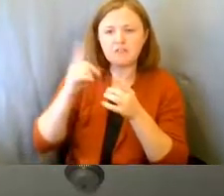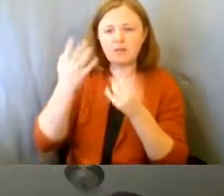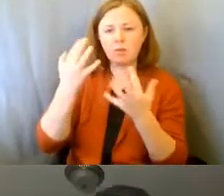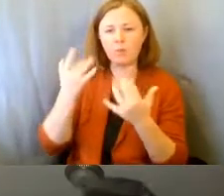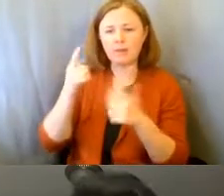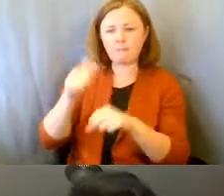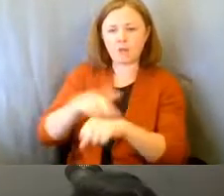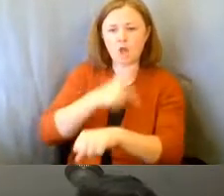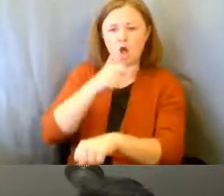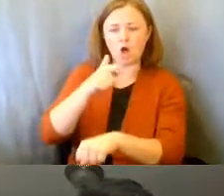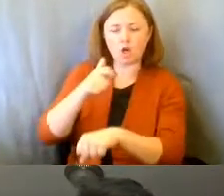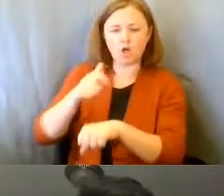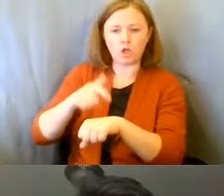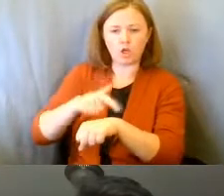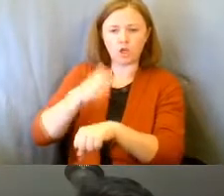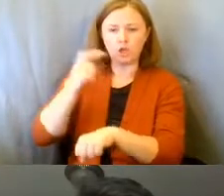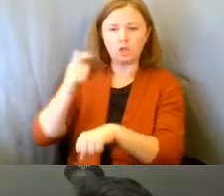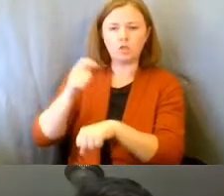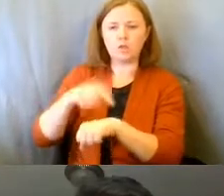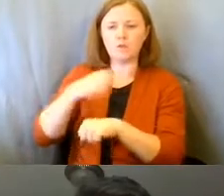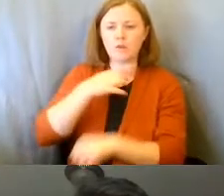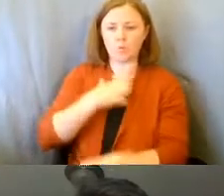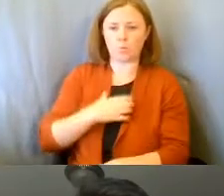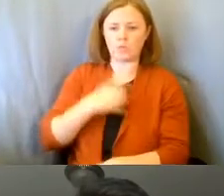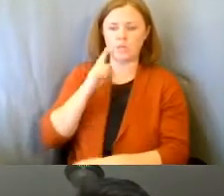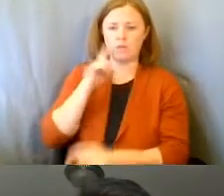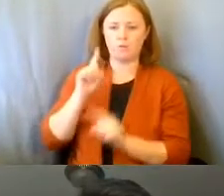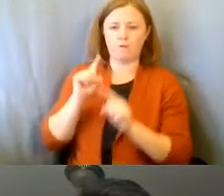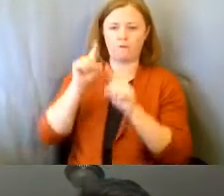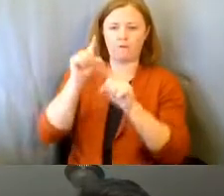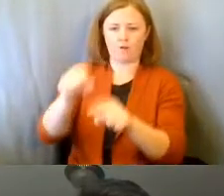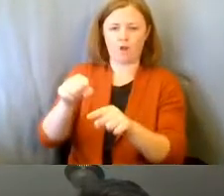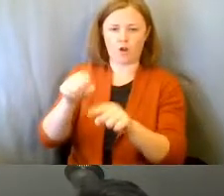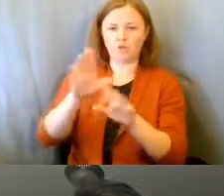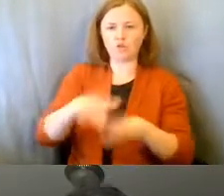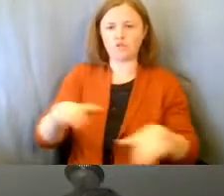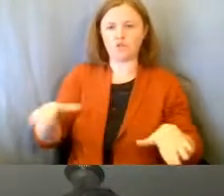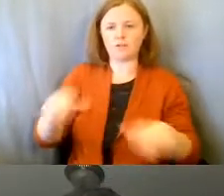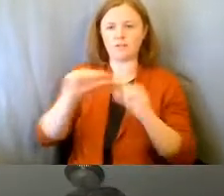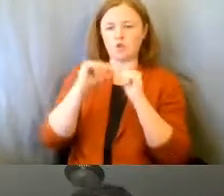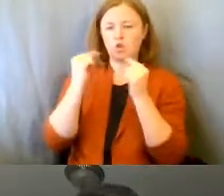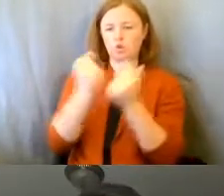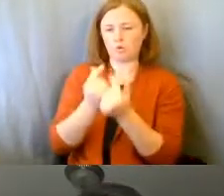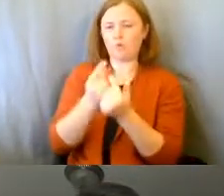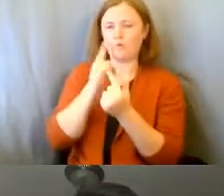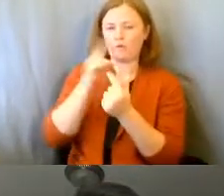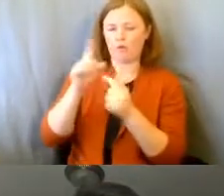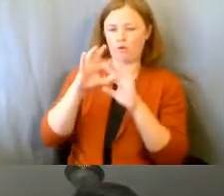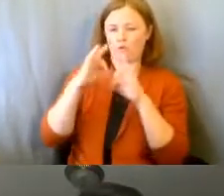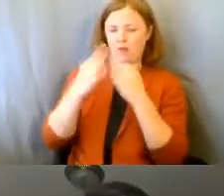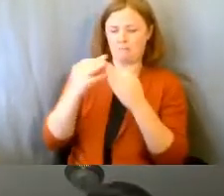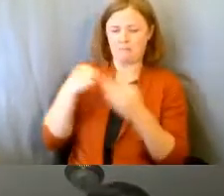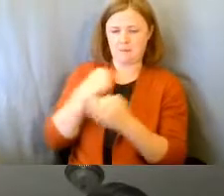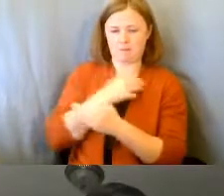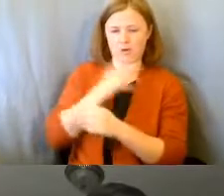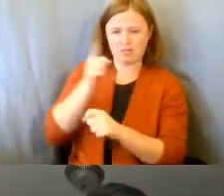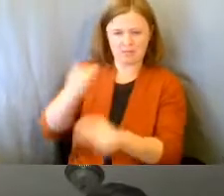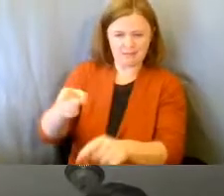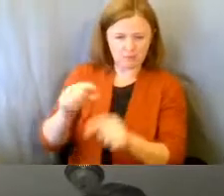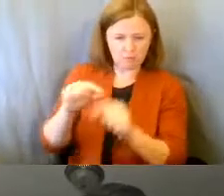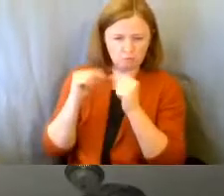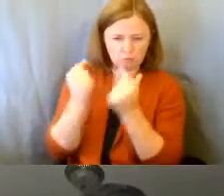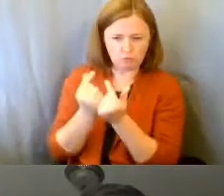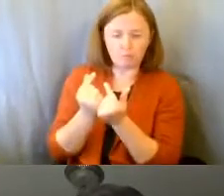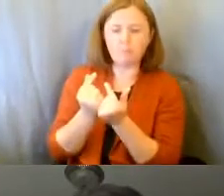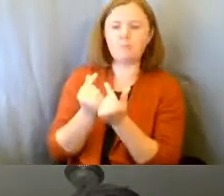and they wish they would have got their child into the group or their family member into the group. But